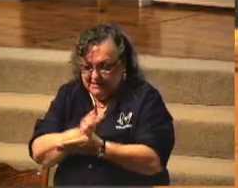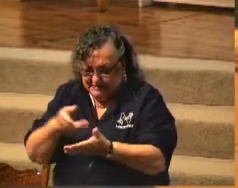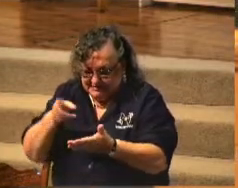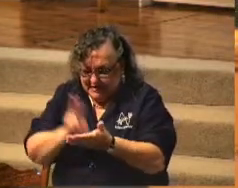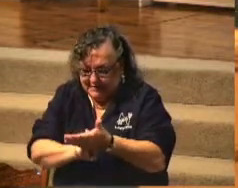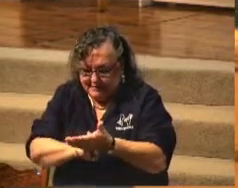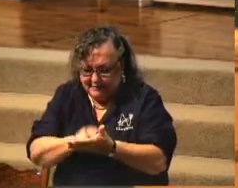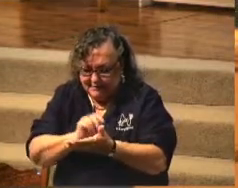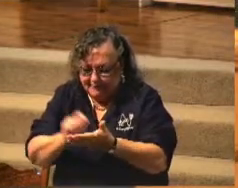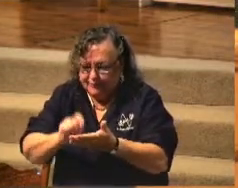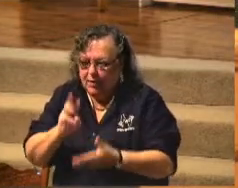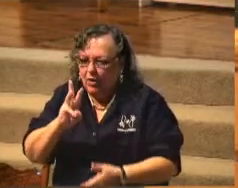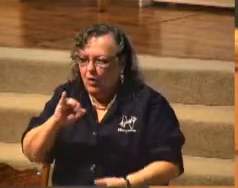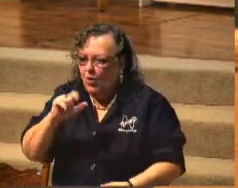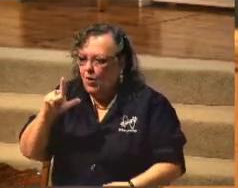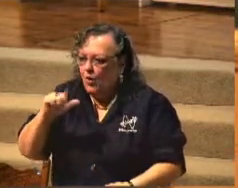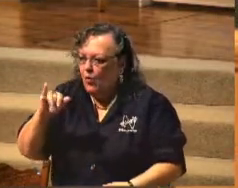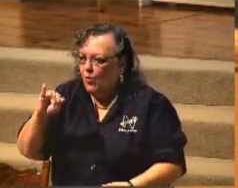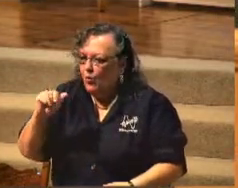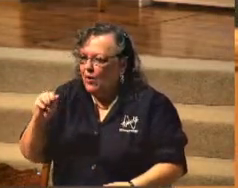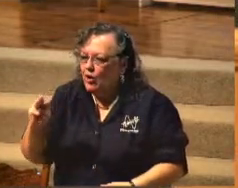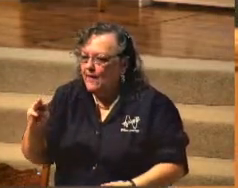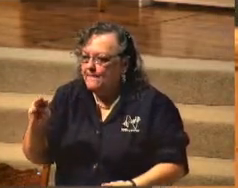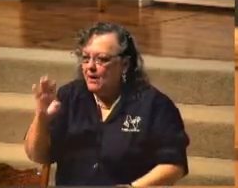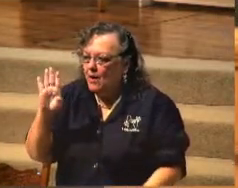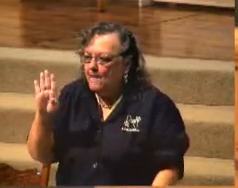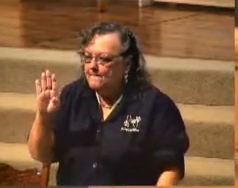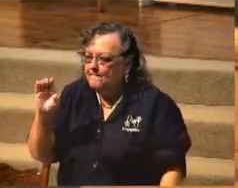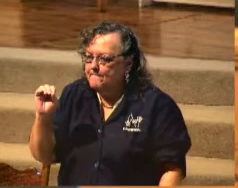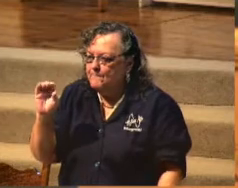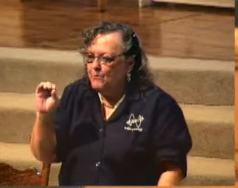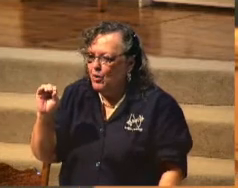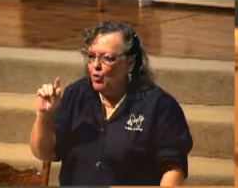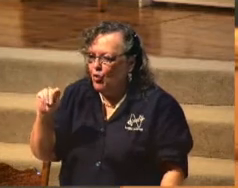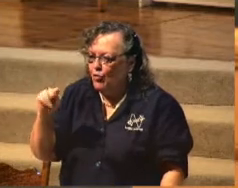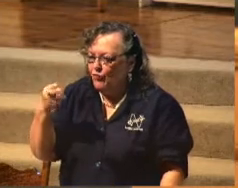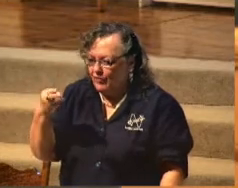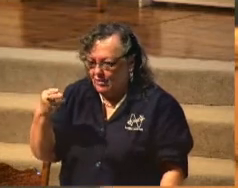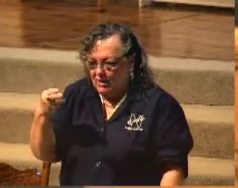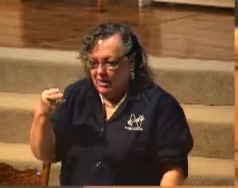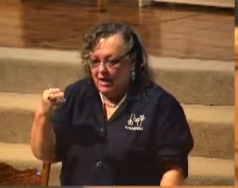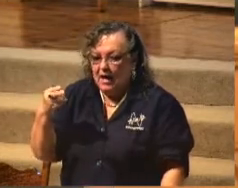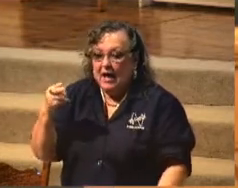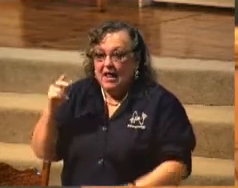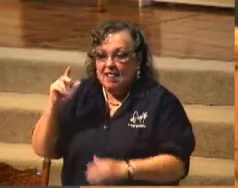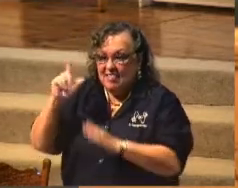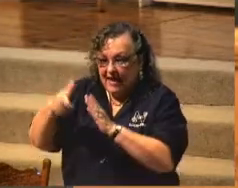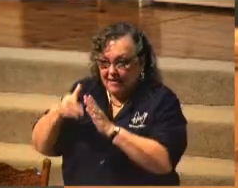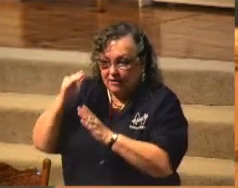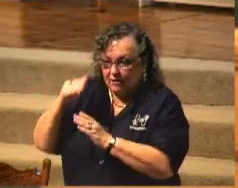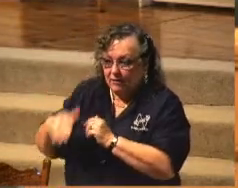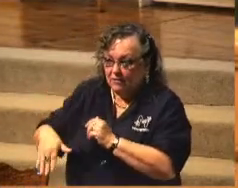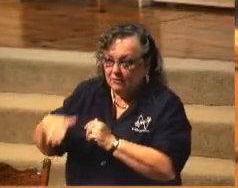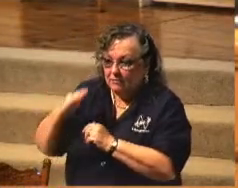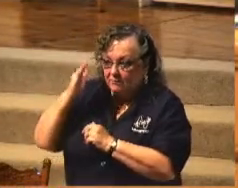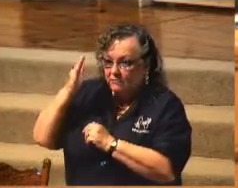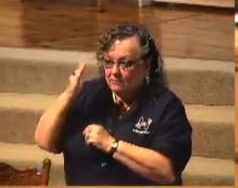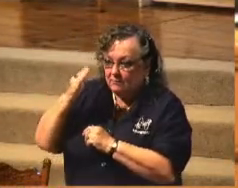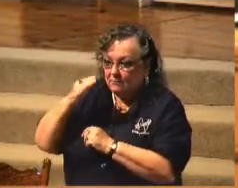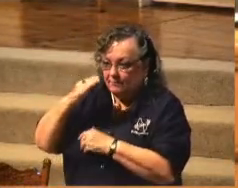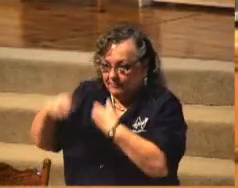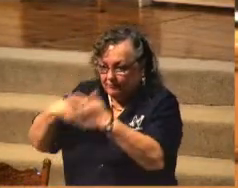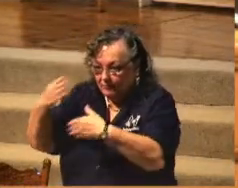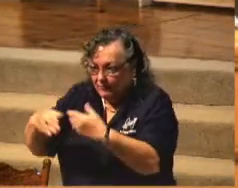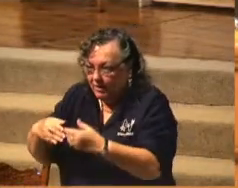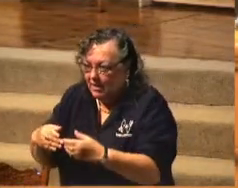William Booth. William Booth later went on to lead thousands to the Lord Jesus